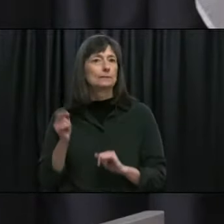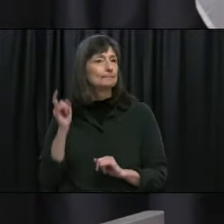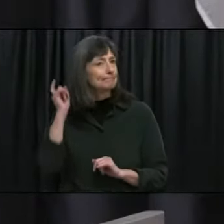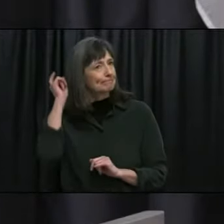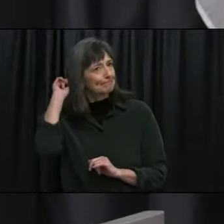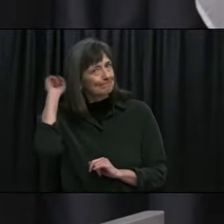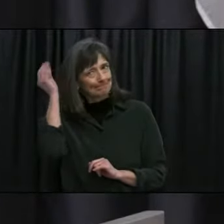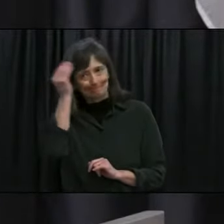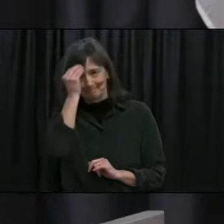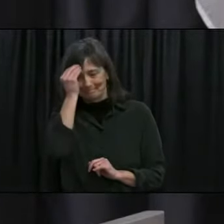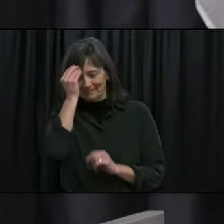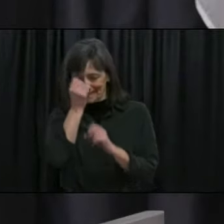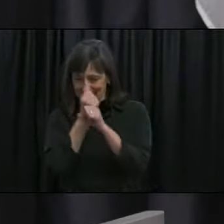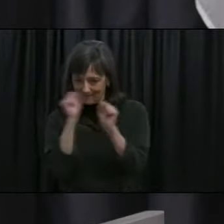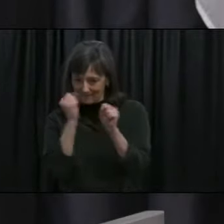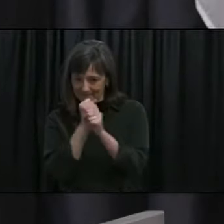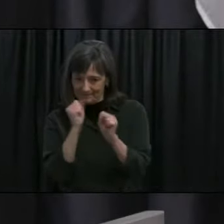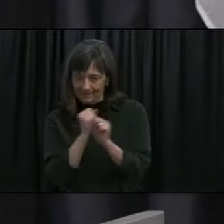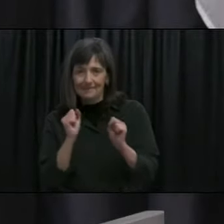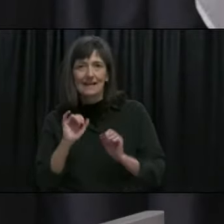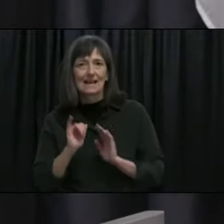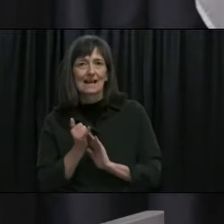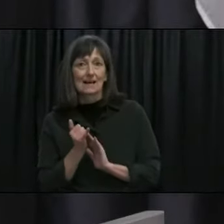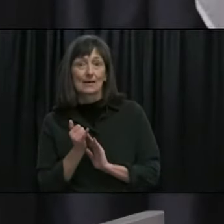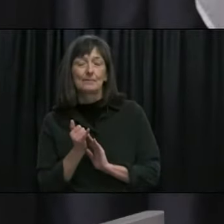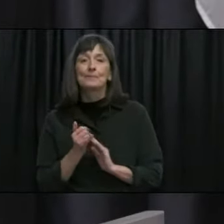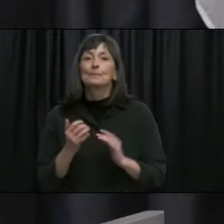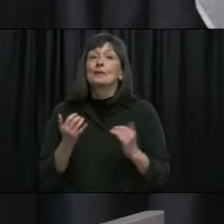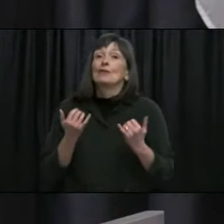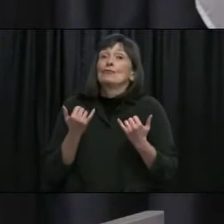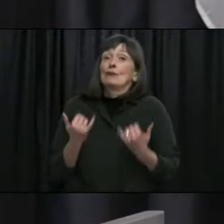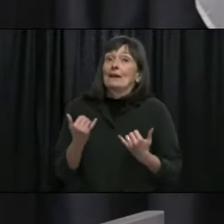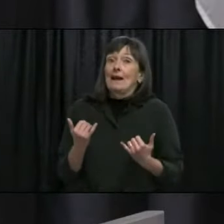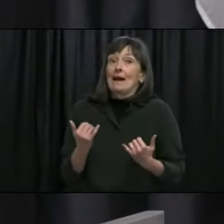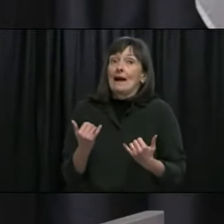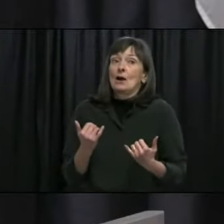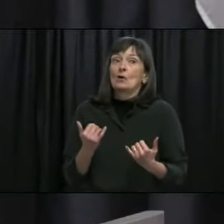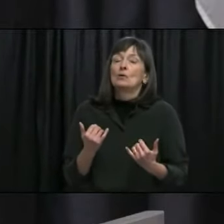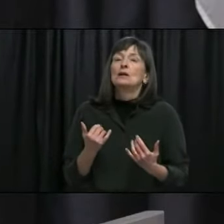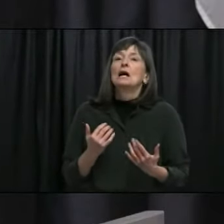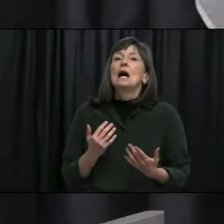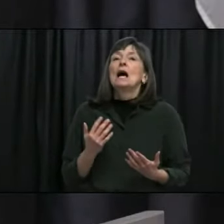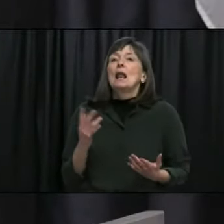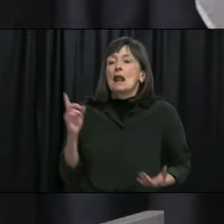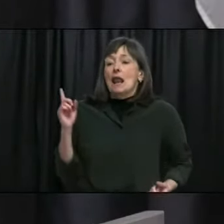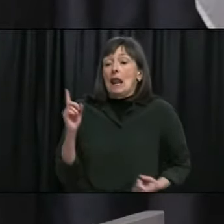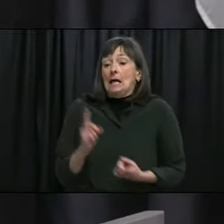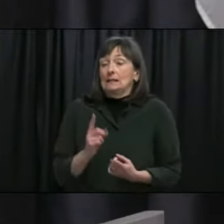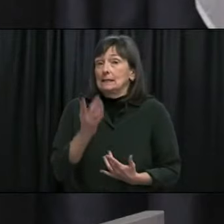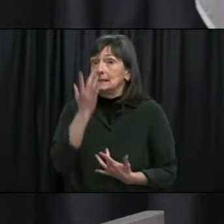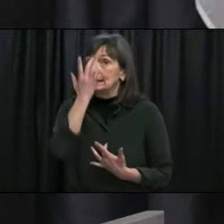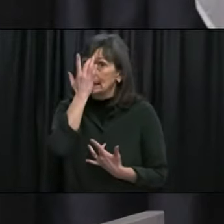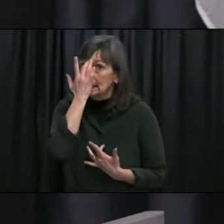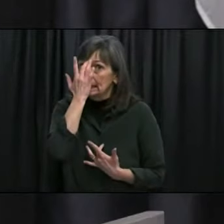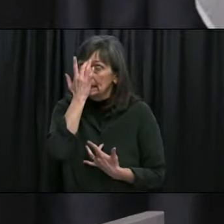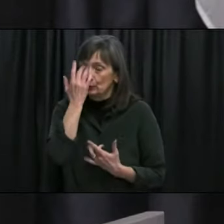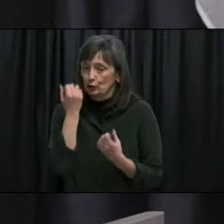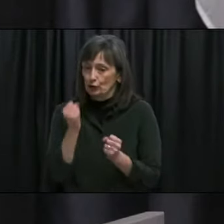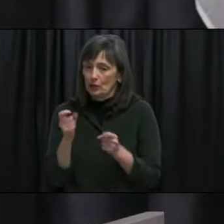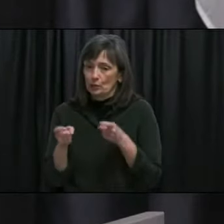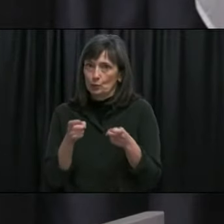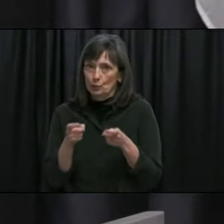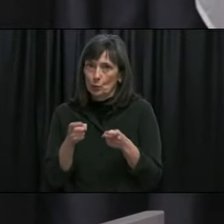so what we're really looking at now is to try to reduce the harms as much as we possibly can while still